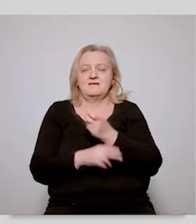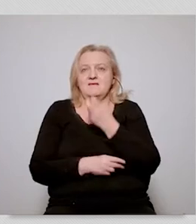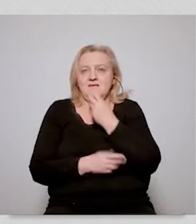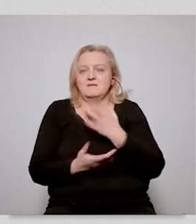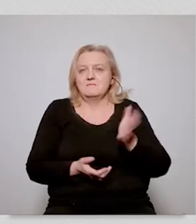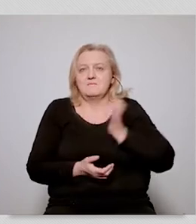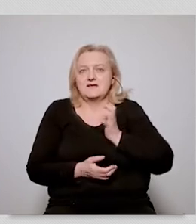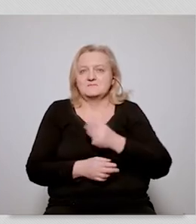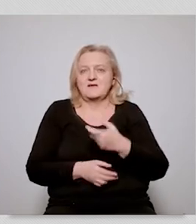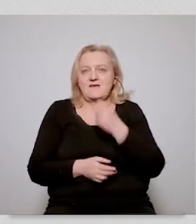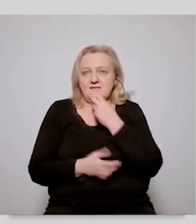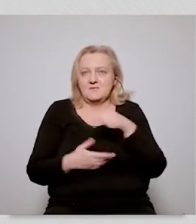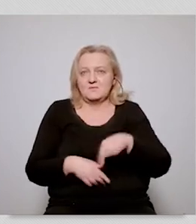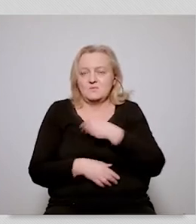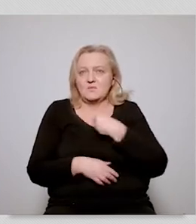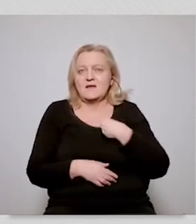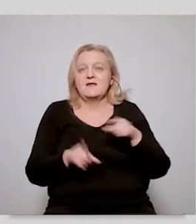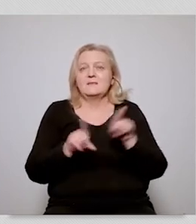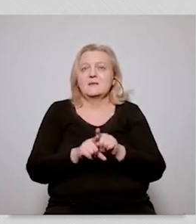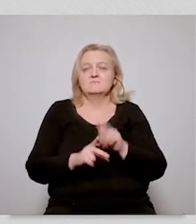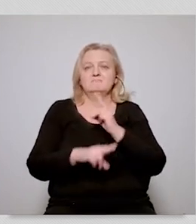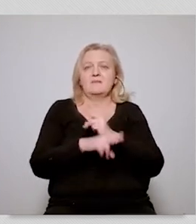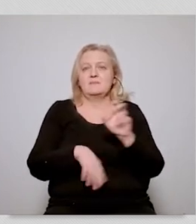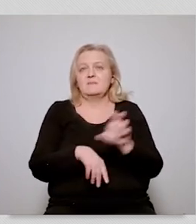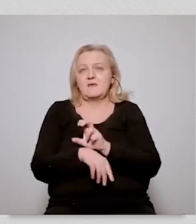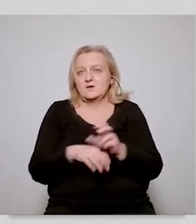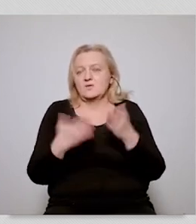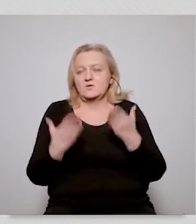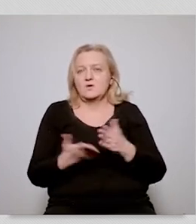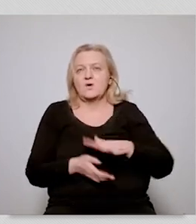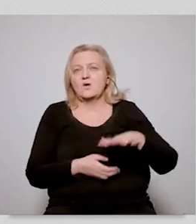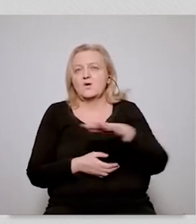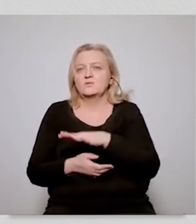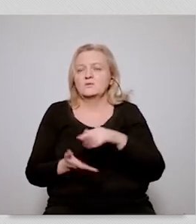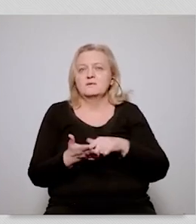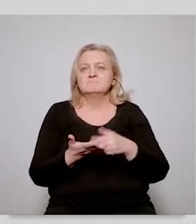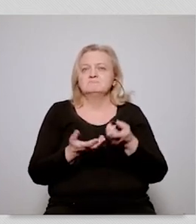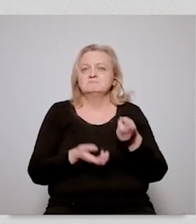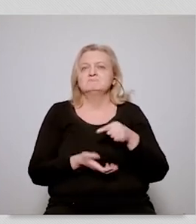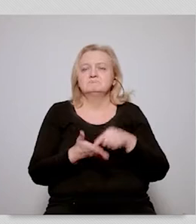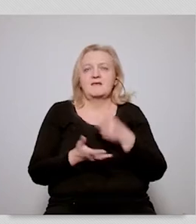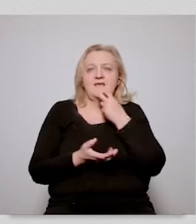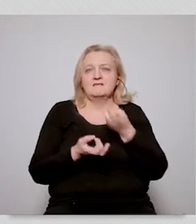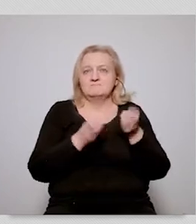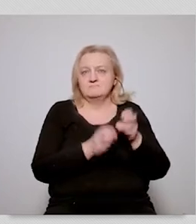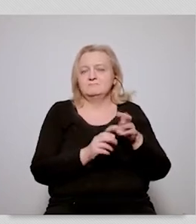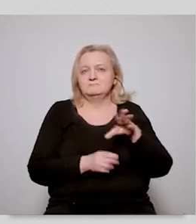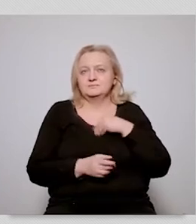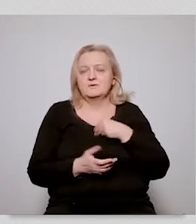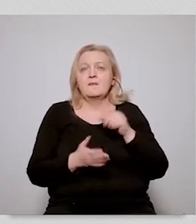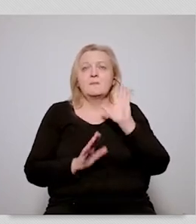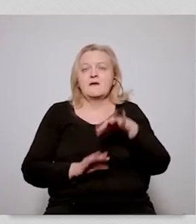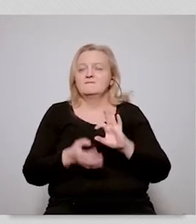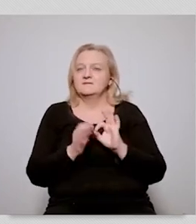energy sovereignty, but also it has been the basis of our technological sovereignty when it comes to energy